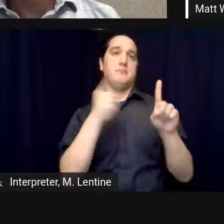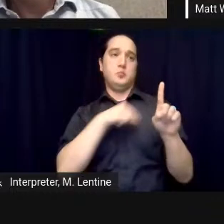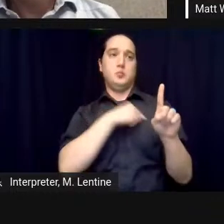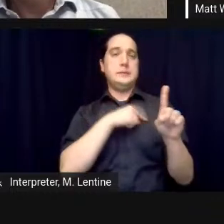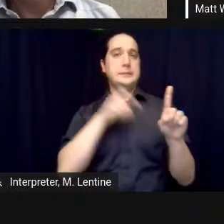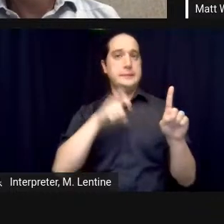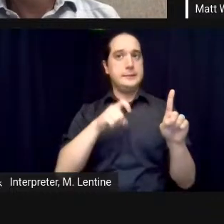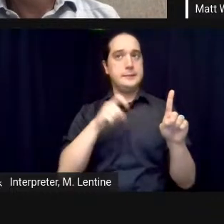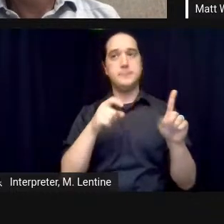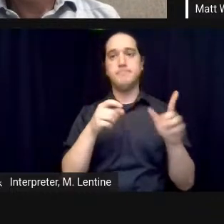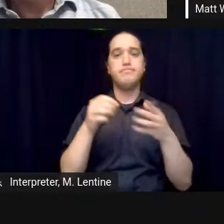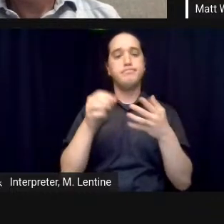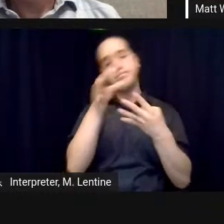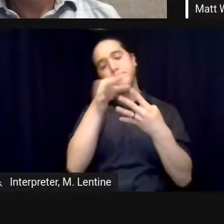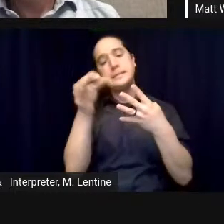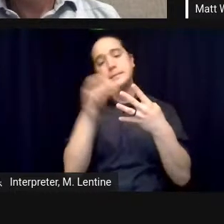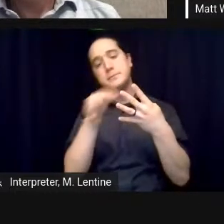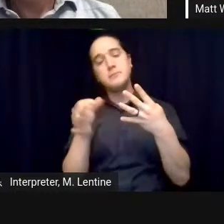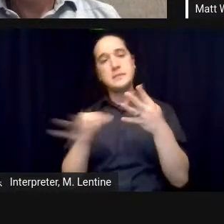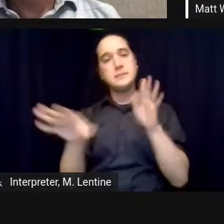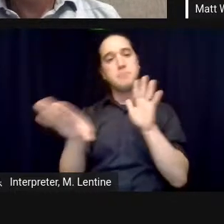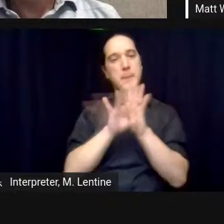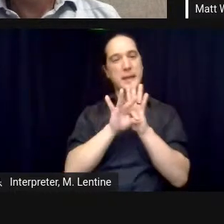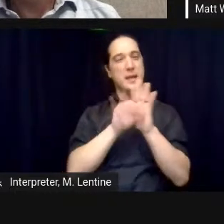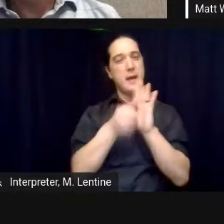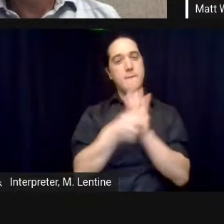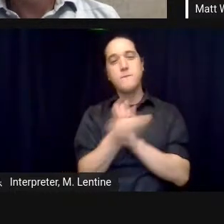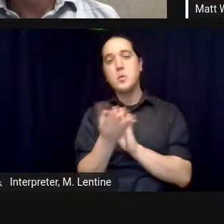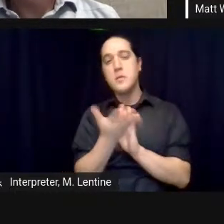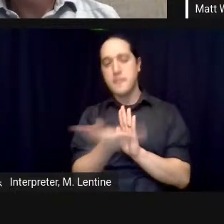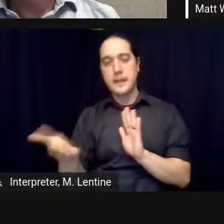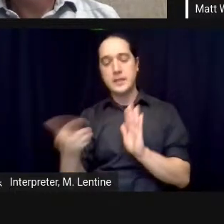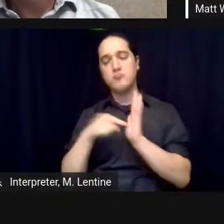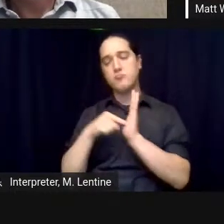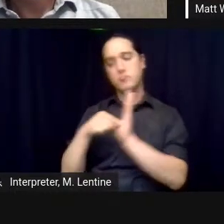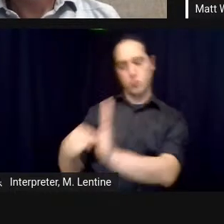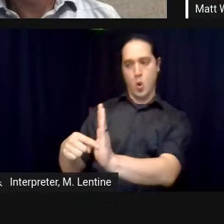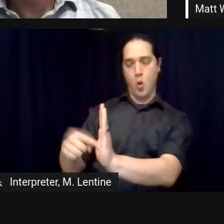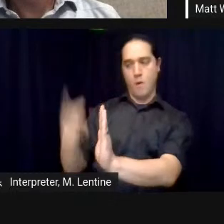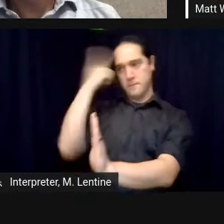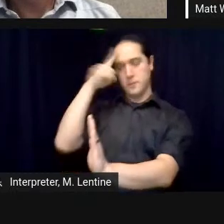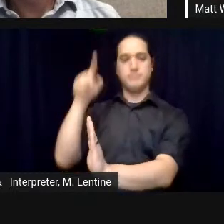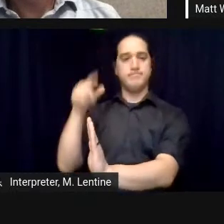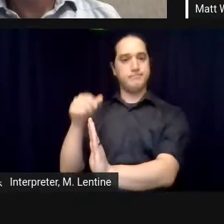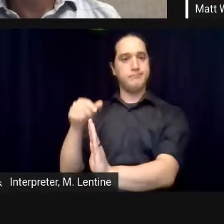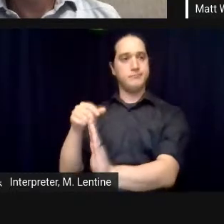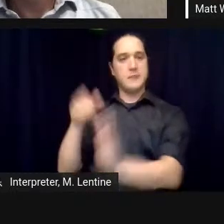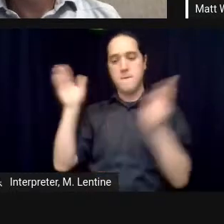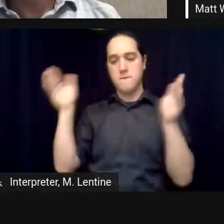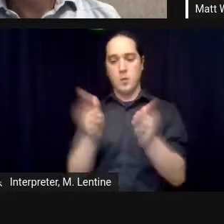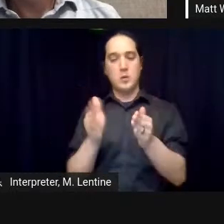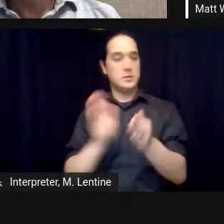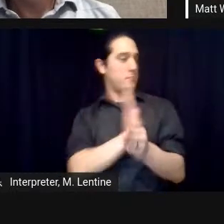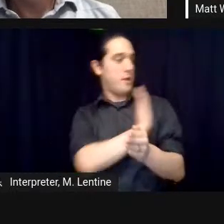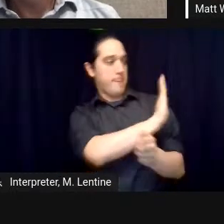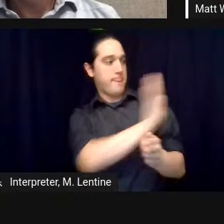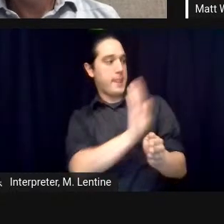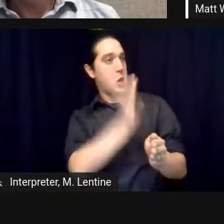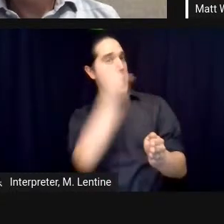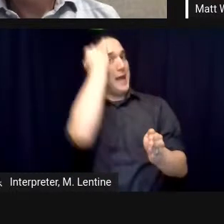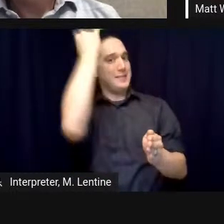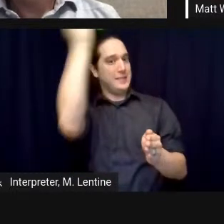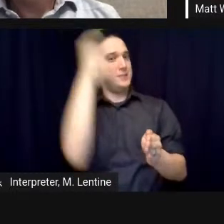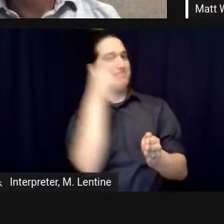is an opportunity to to dive in to dig deeper and i think um it allows people to continue that exploration and that's